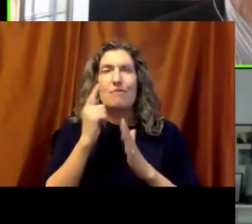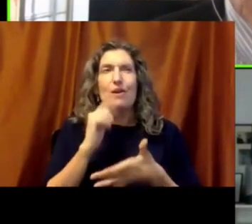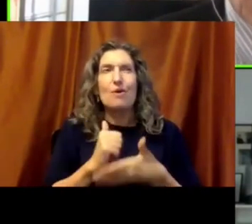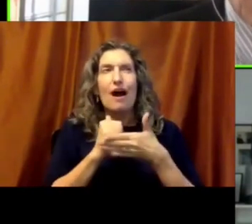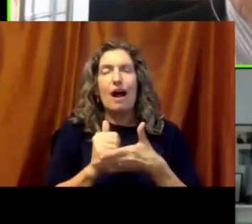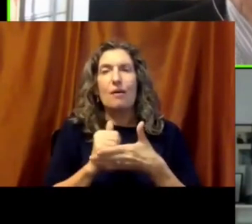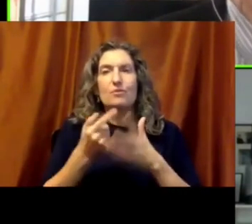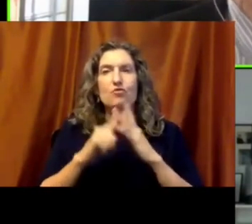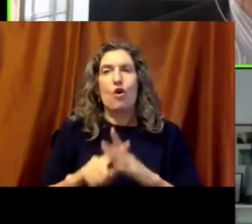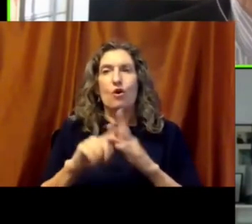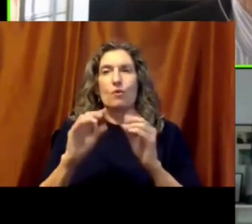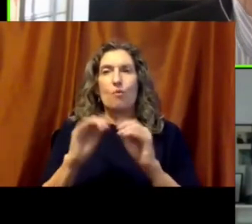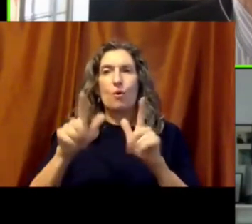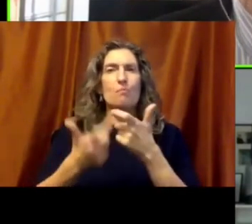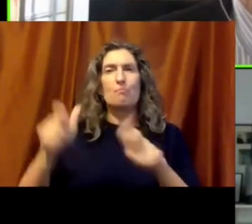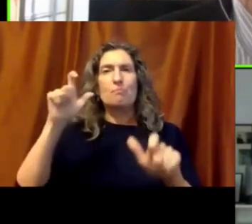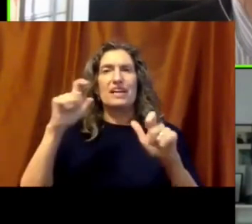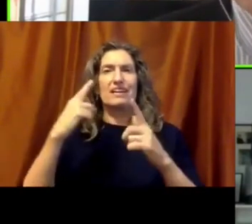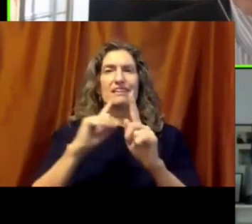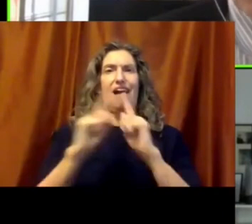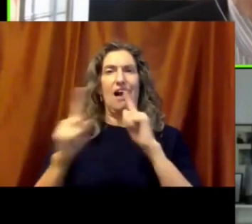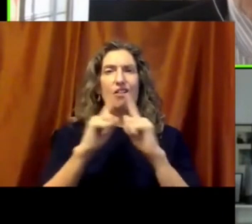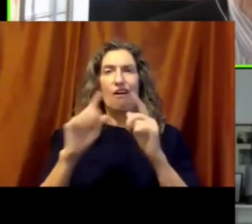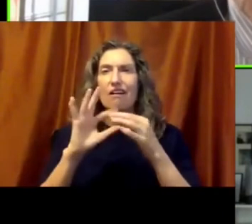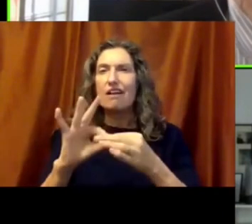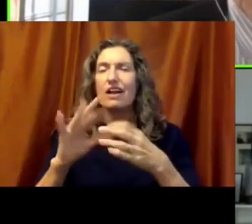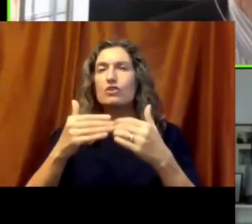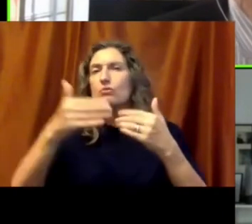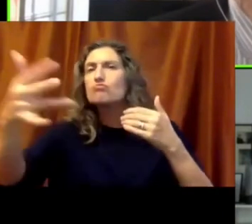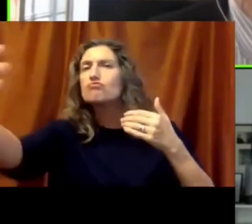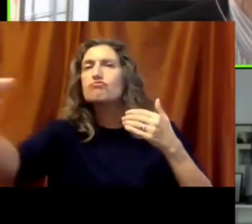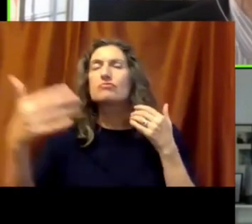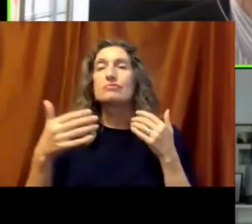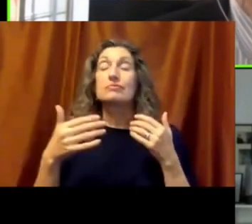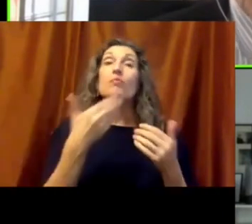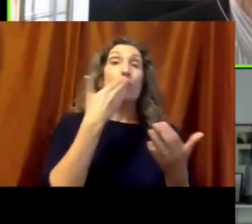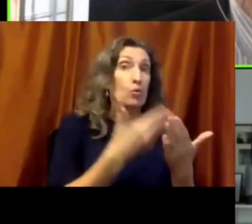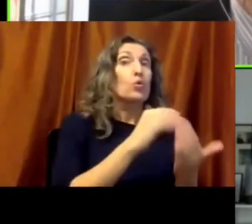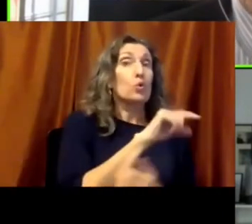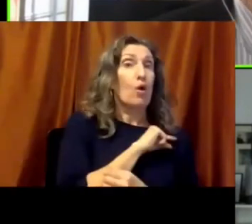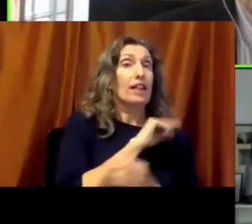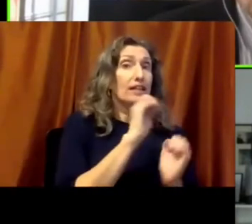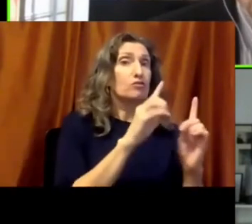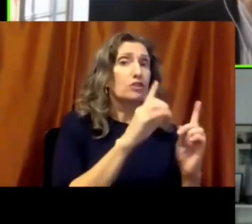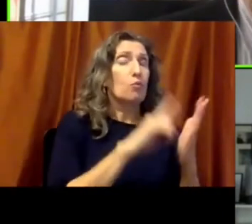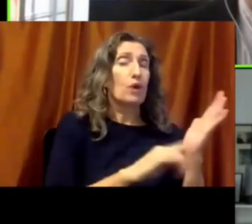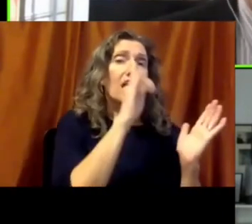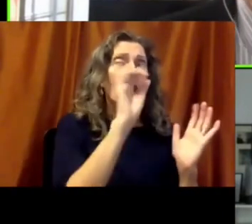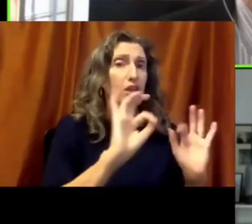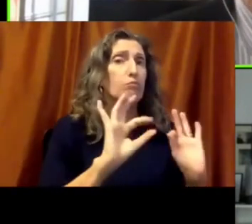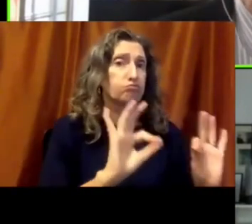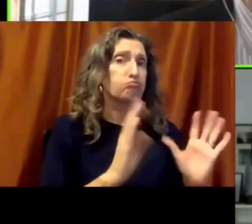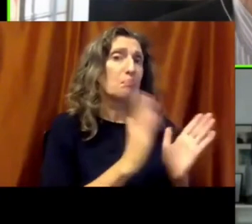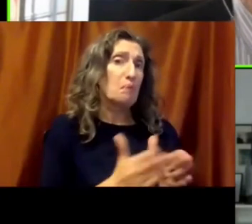conversation, not just about what would a quality education that will prepare students